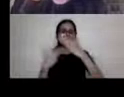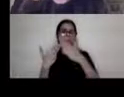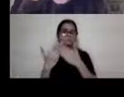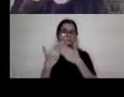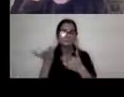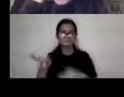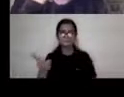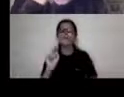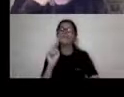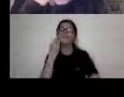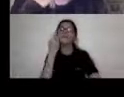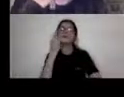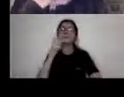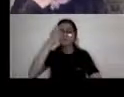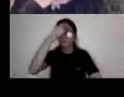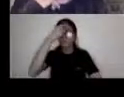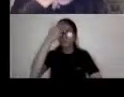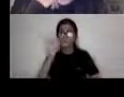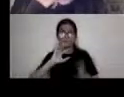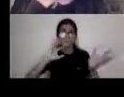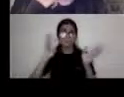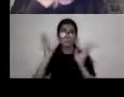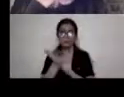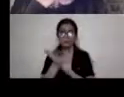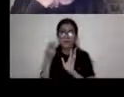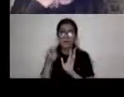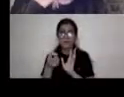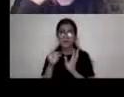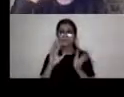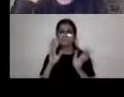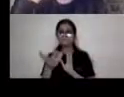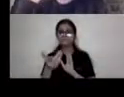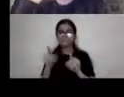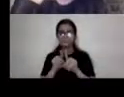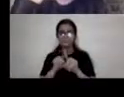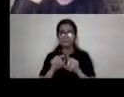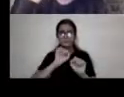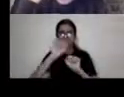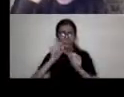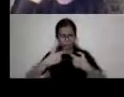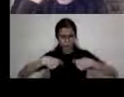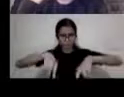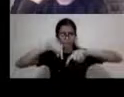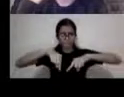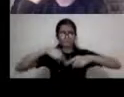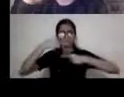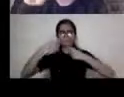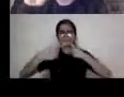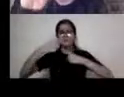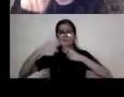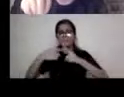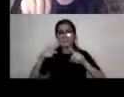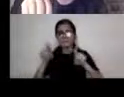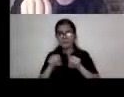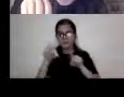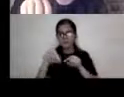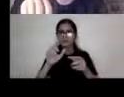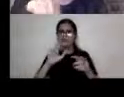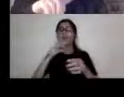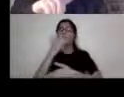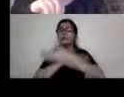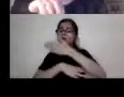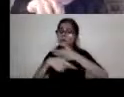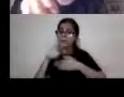first issue is the global, um, which is why I'm so excited to talk at this conference. Um, disability had kind of started UK,